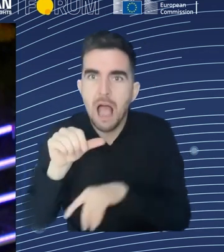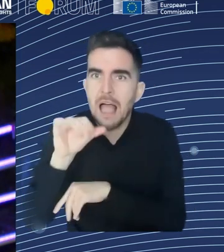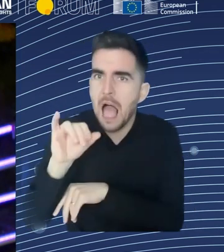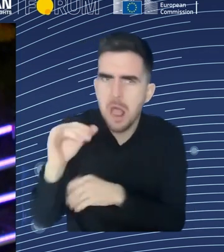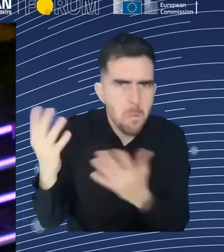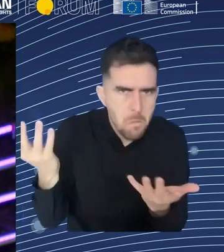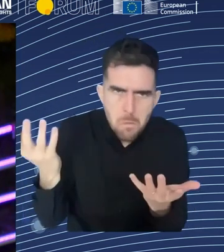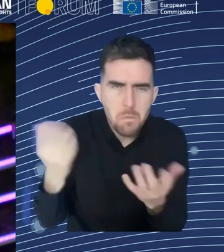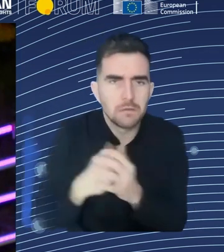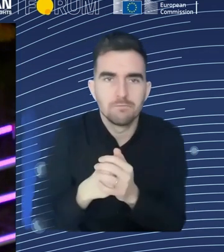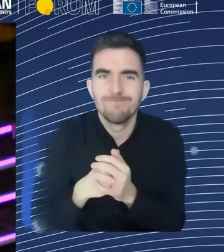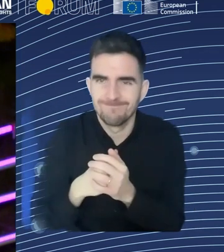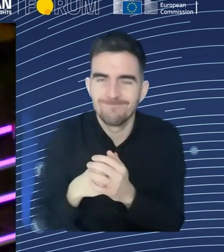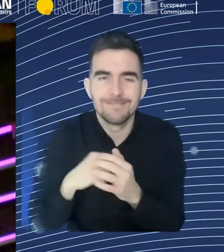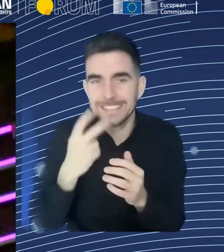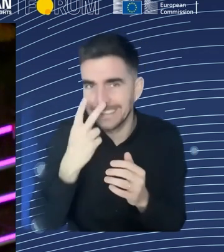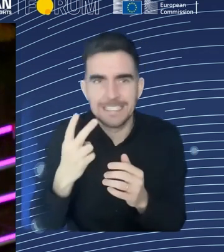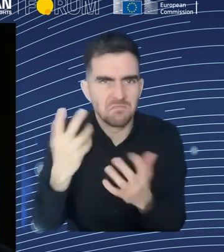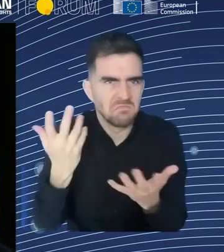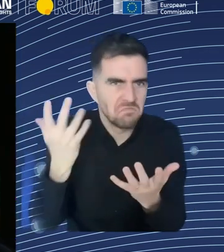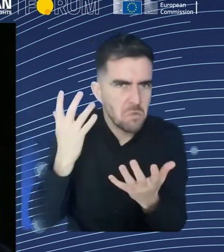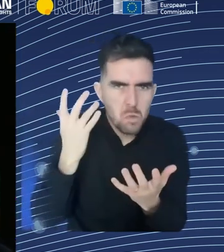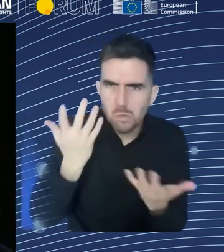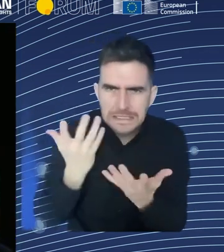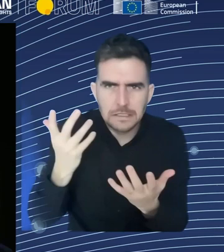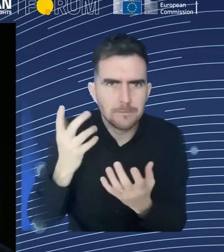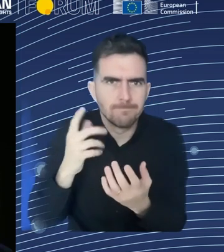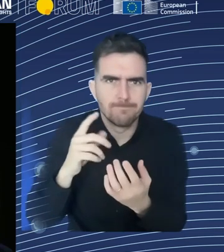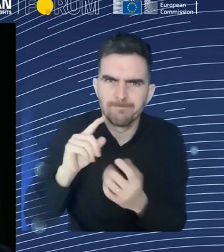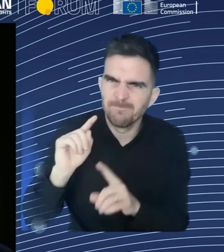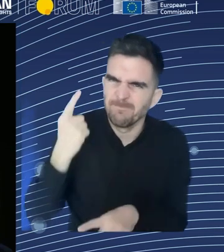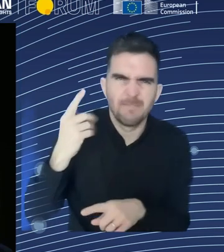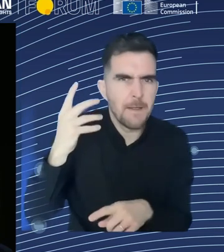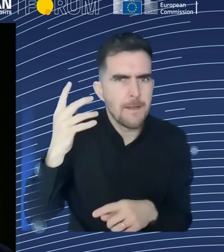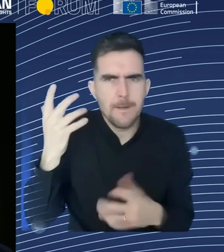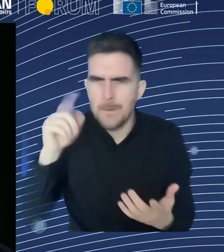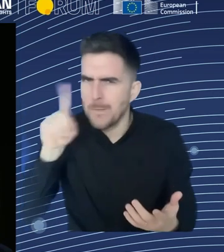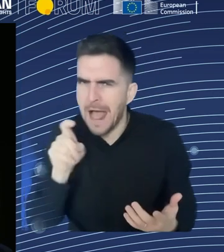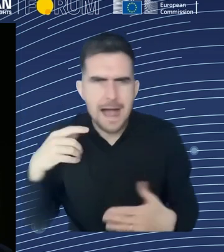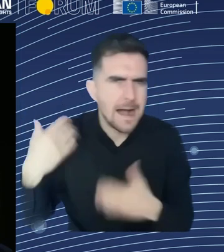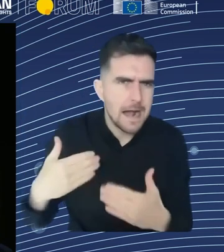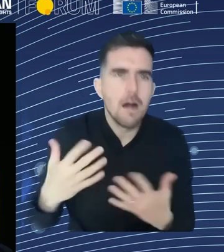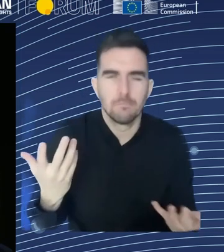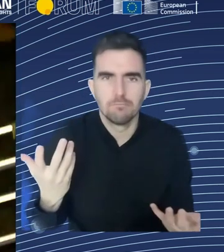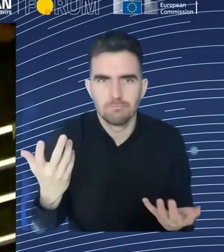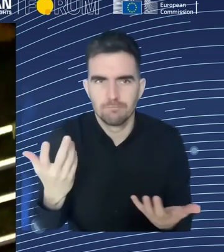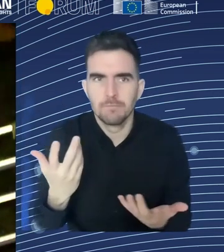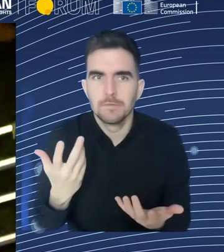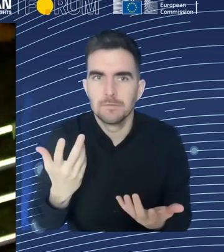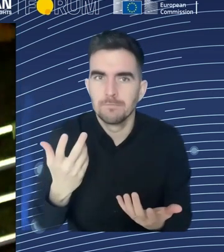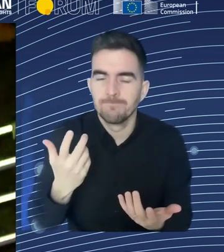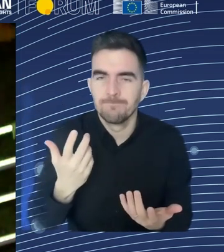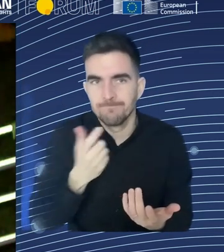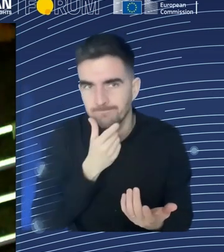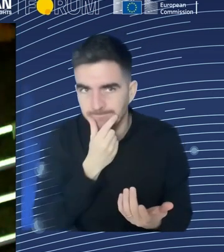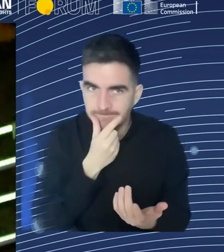looking at, you know, the information that you see in patents regarding AI or looking at the contents of vacancies and the skills that